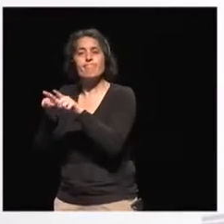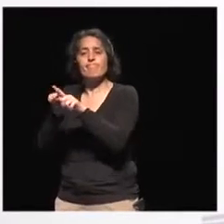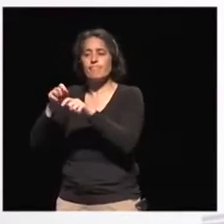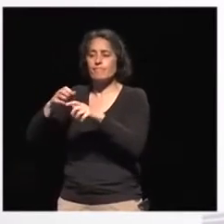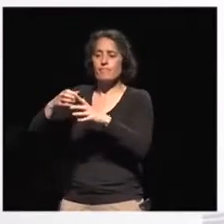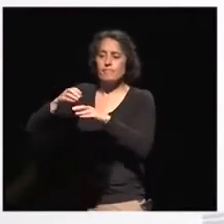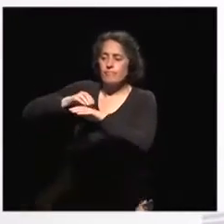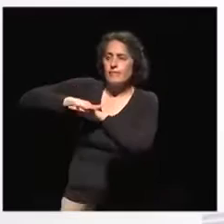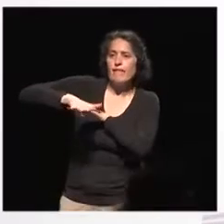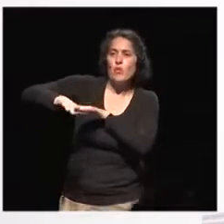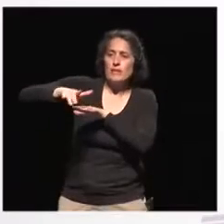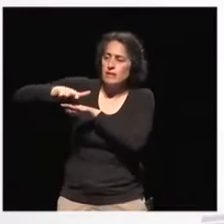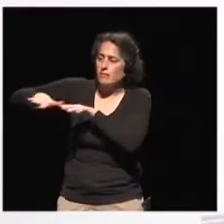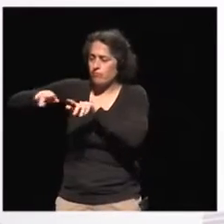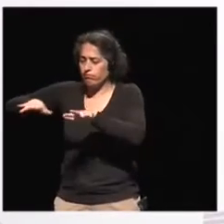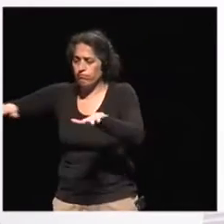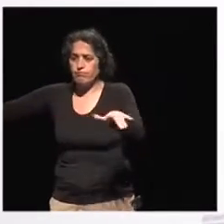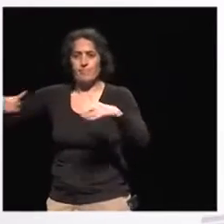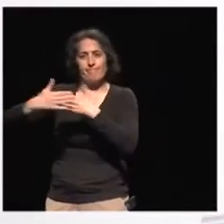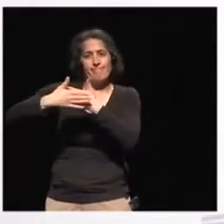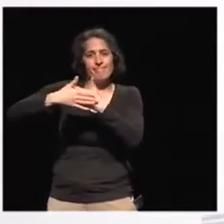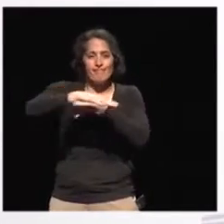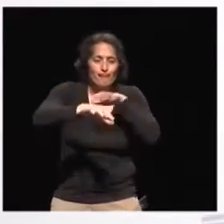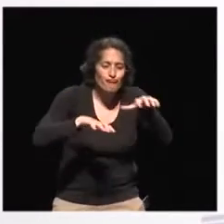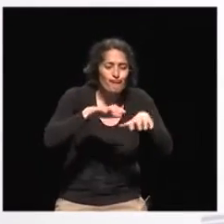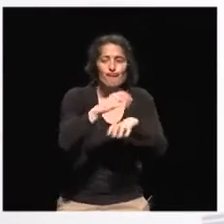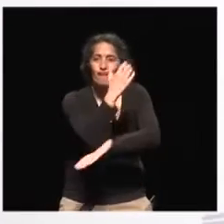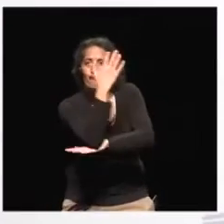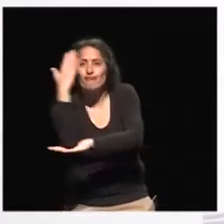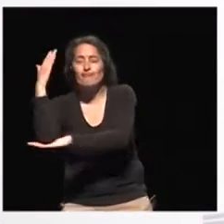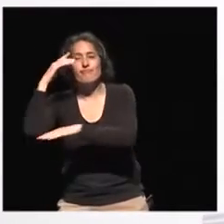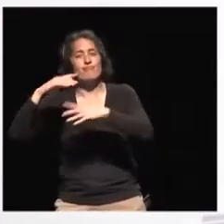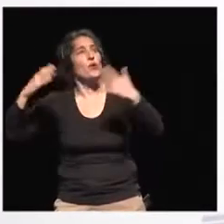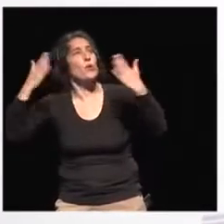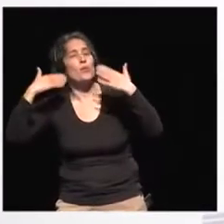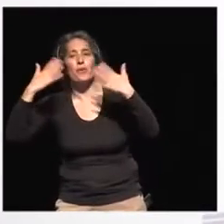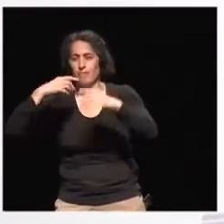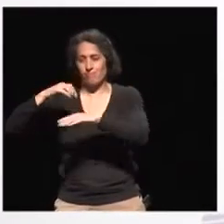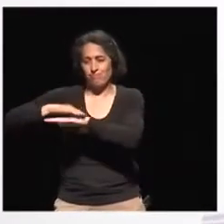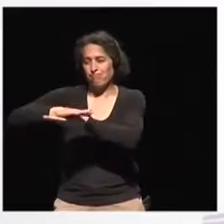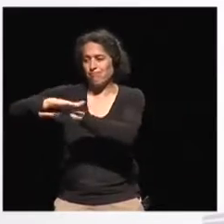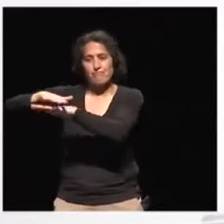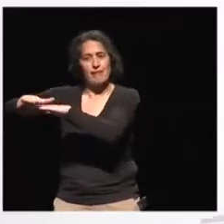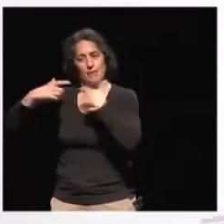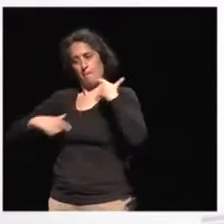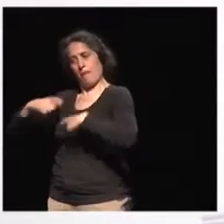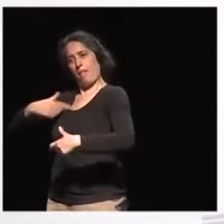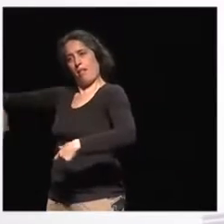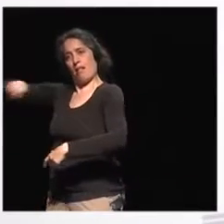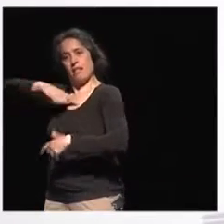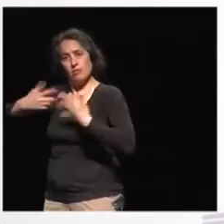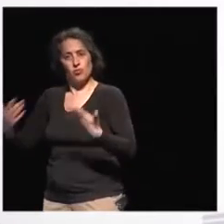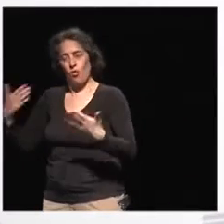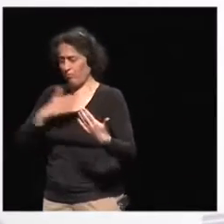should be a global awareness. If there is a global issue, there should be a global engagement and participation.